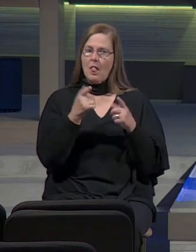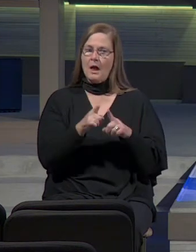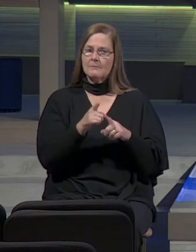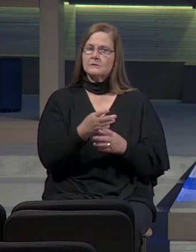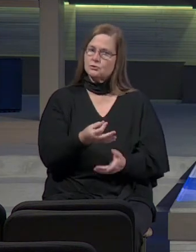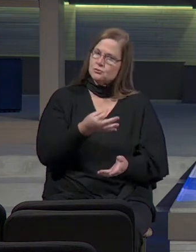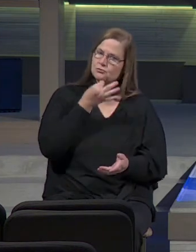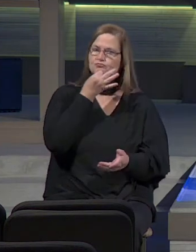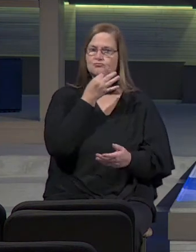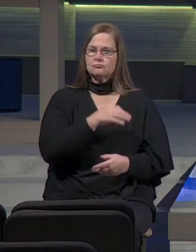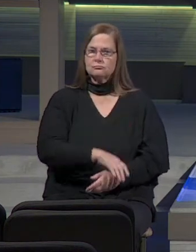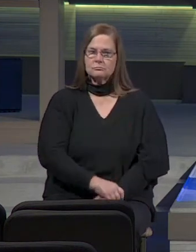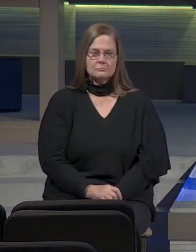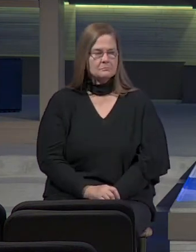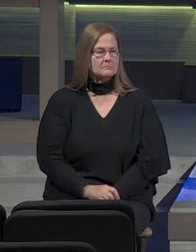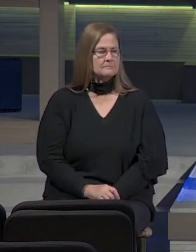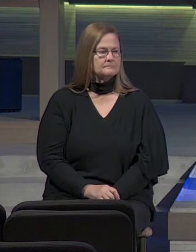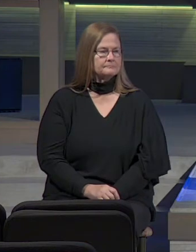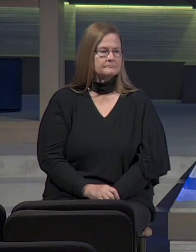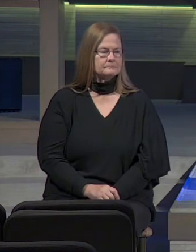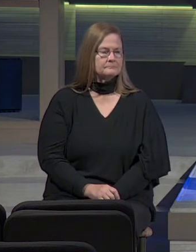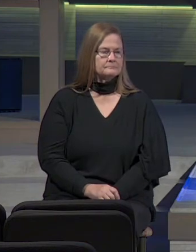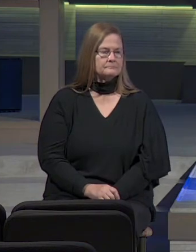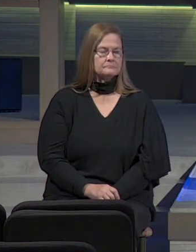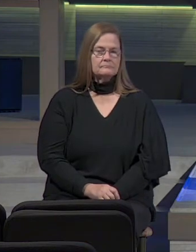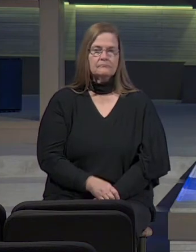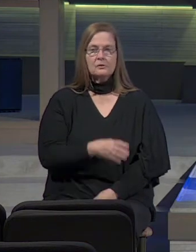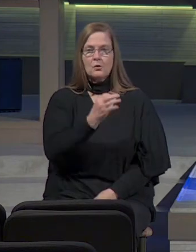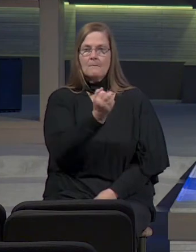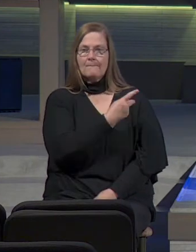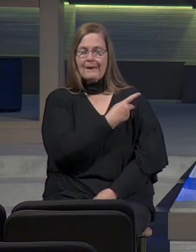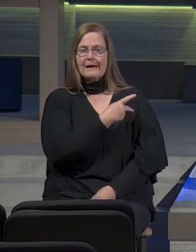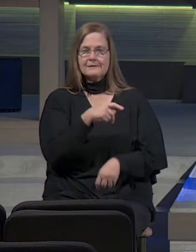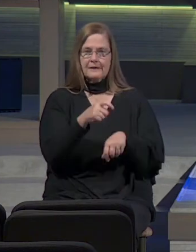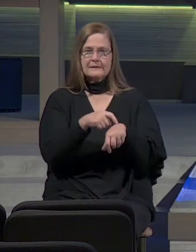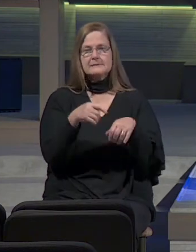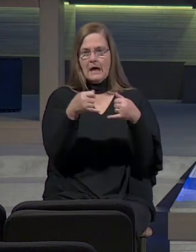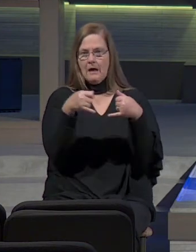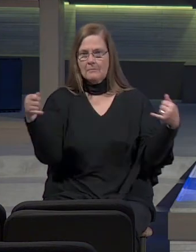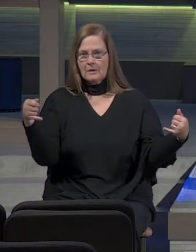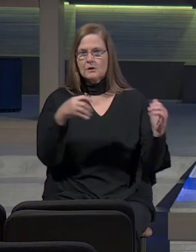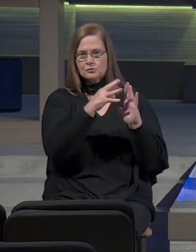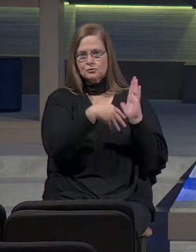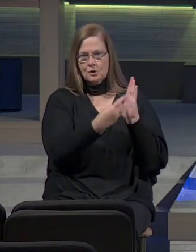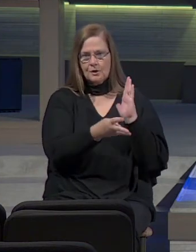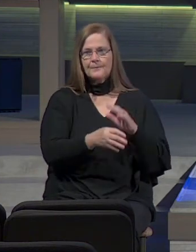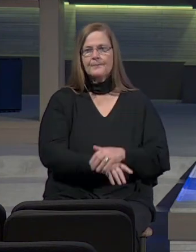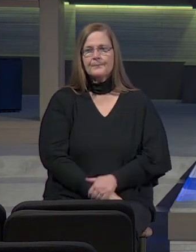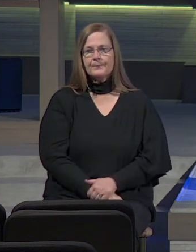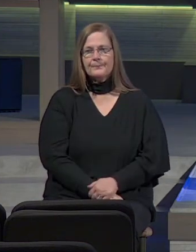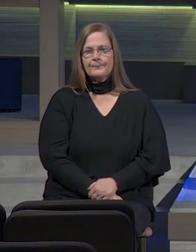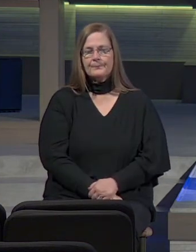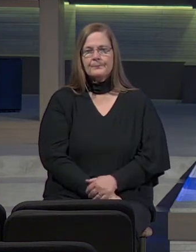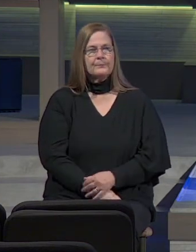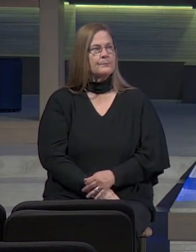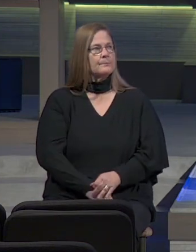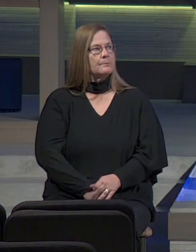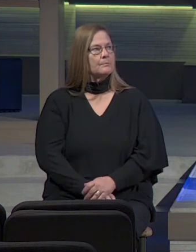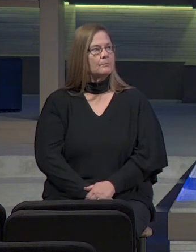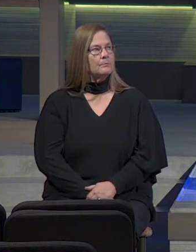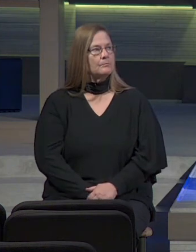eminent. If we could go back to that timeline chart now for just a second. I don't know where to point this.